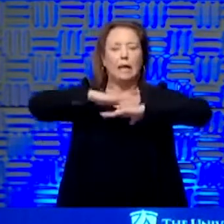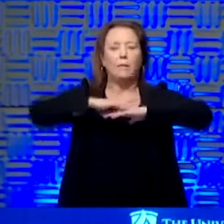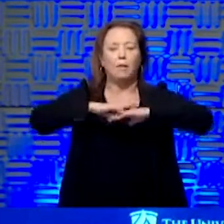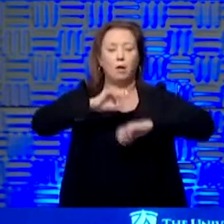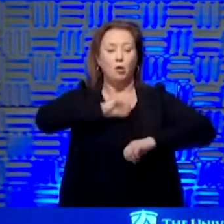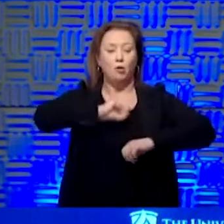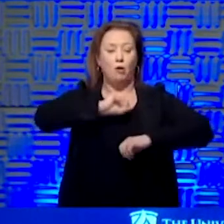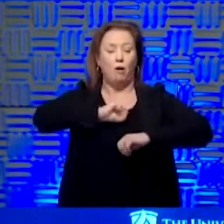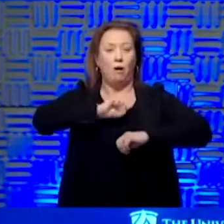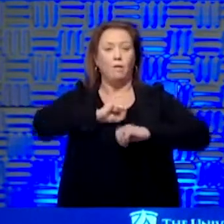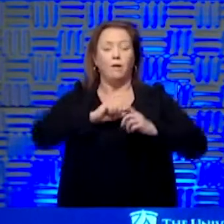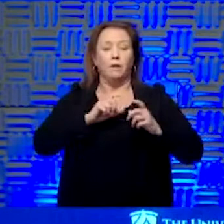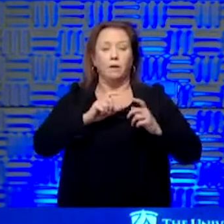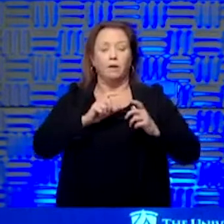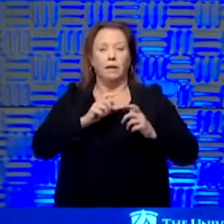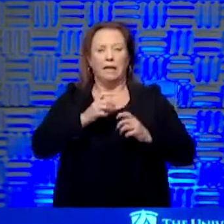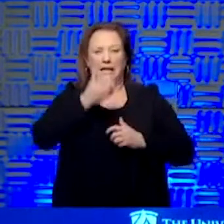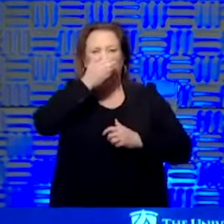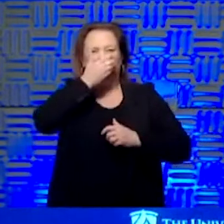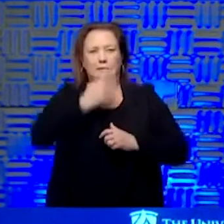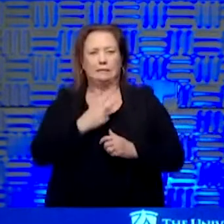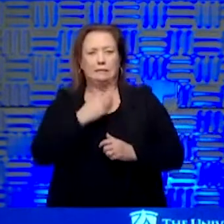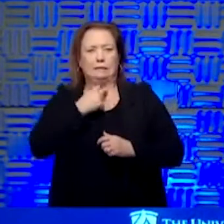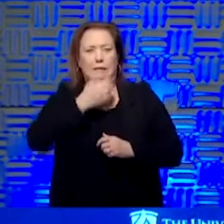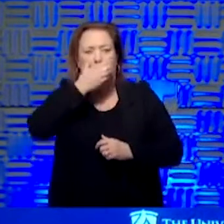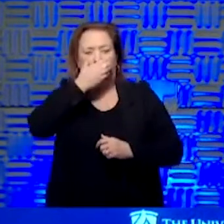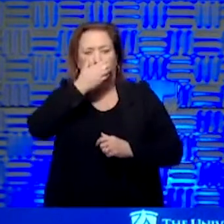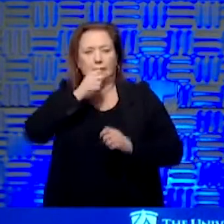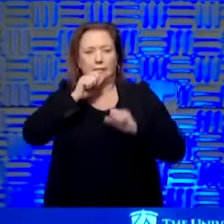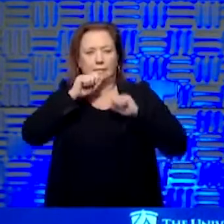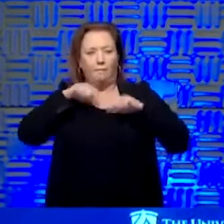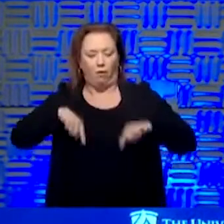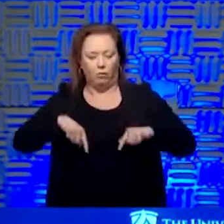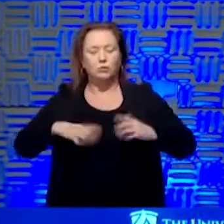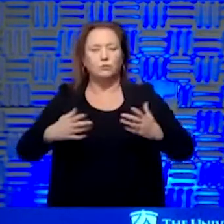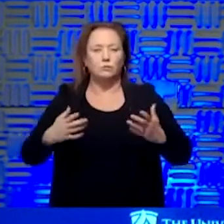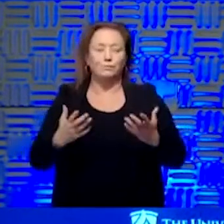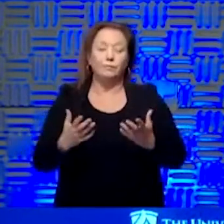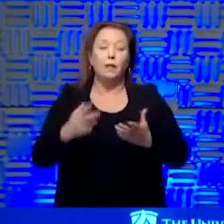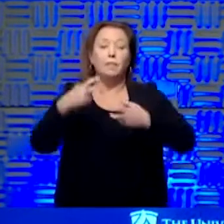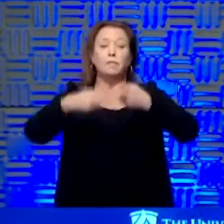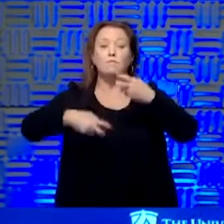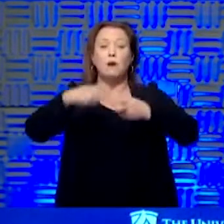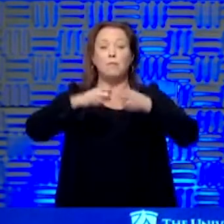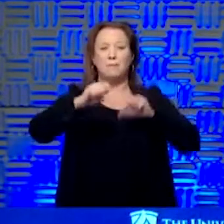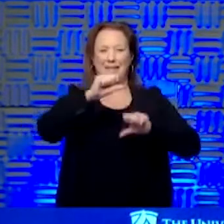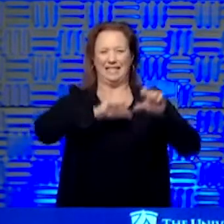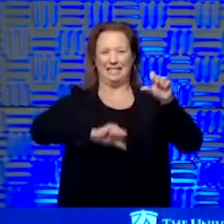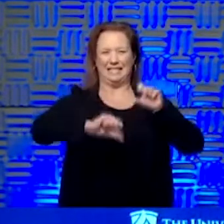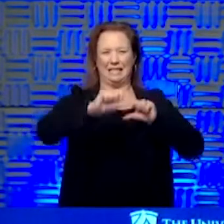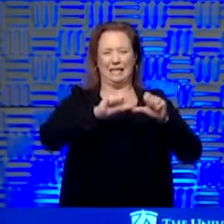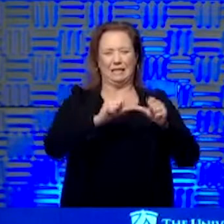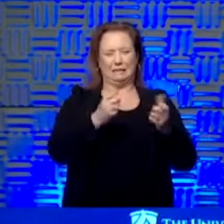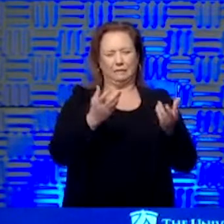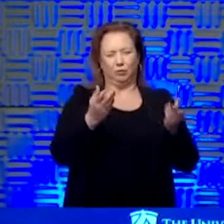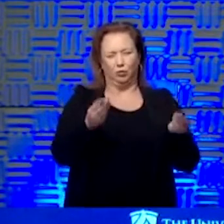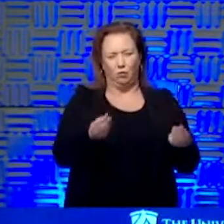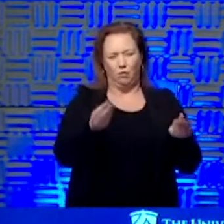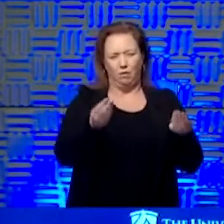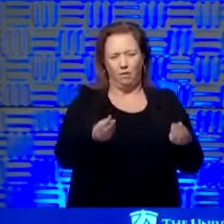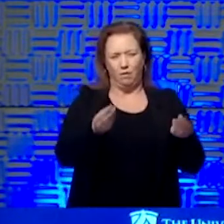cough and it doesn't leak out as much, it gets caught in the mask and drops there on there. The problem is that that science is a little soft. On